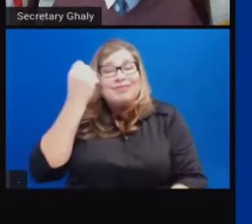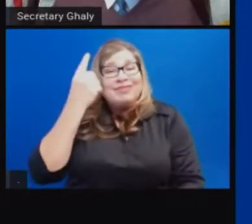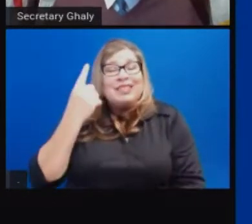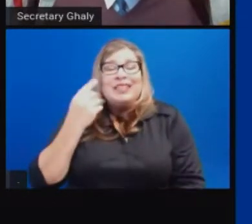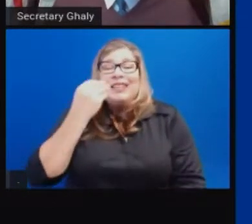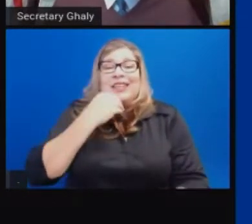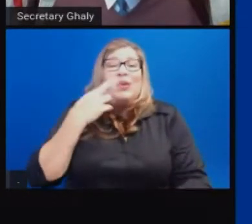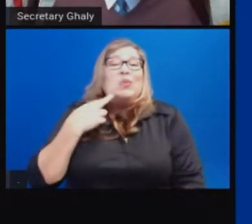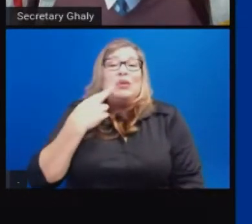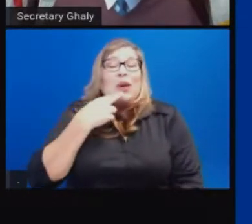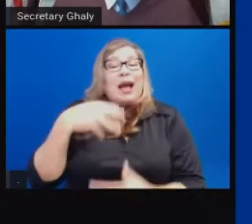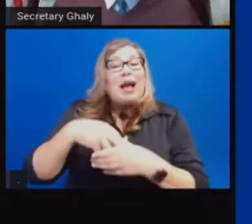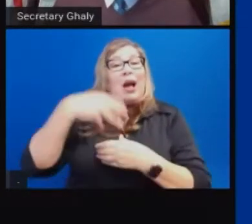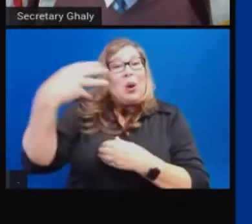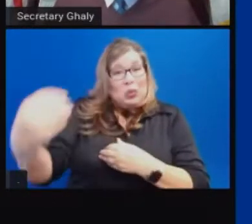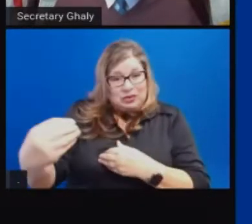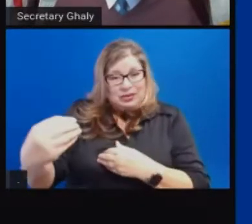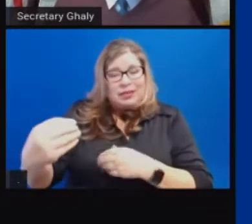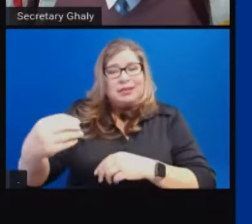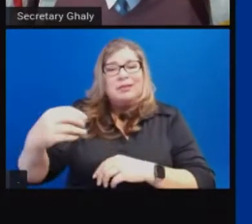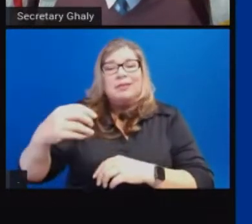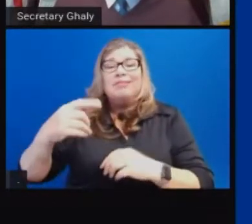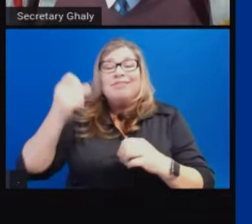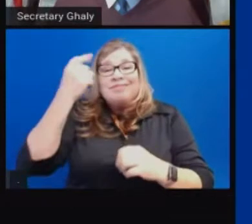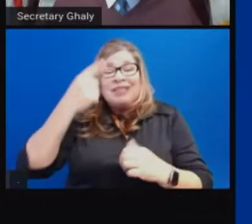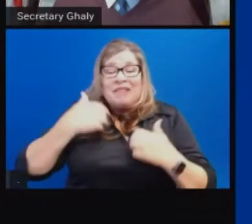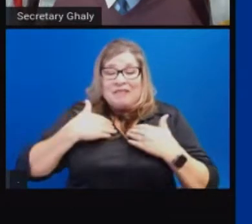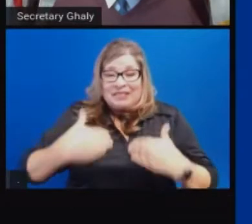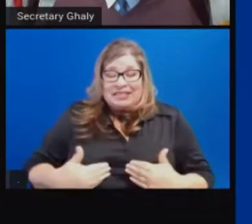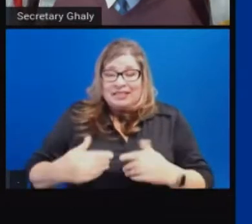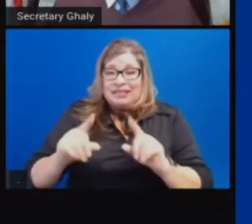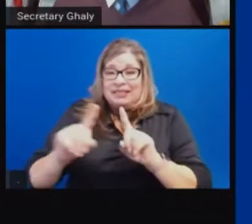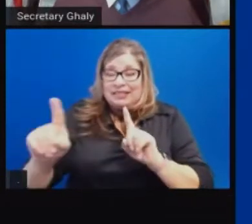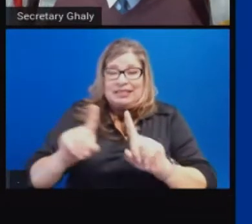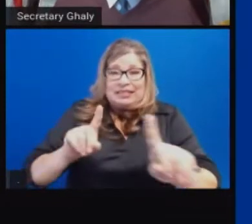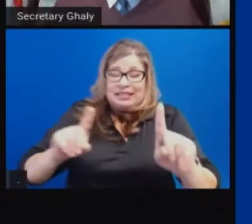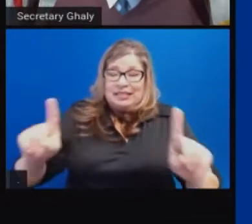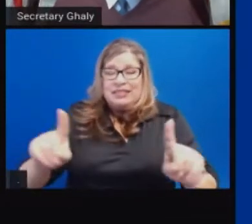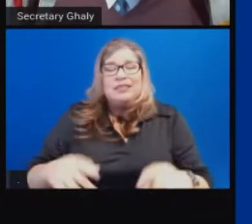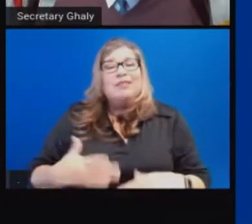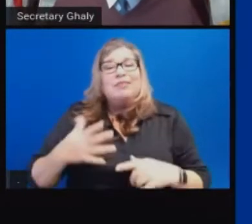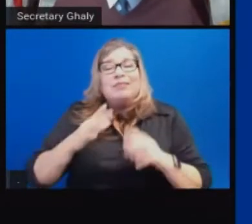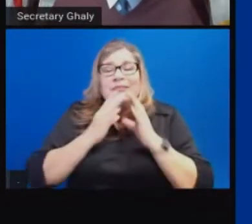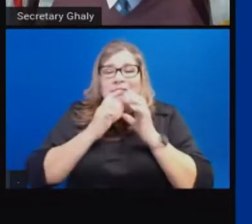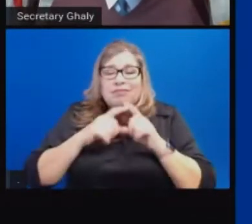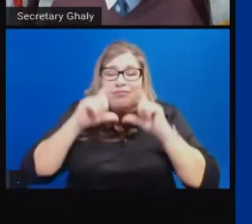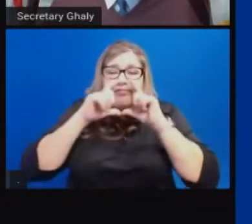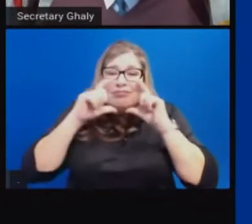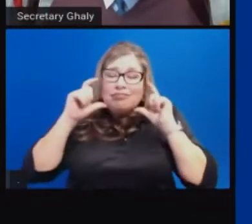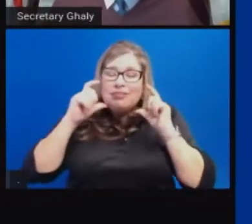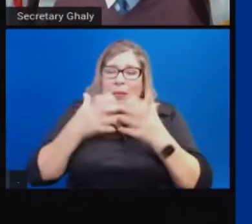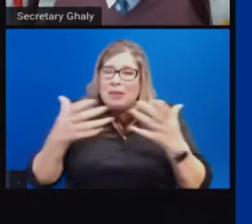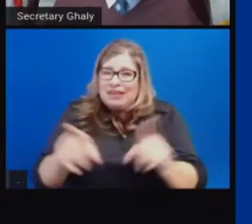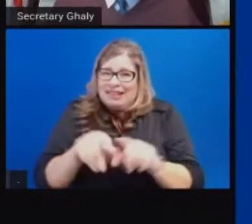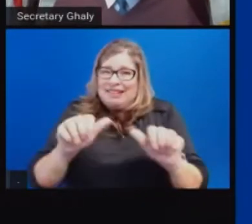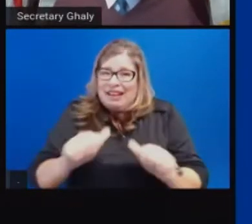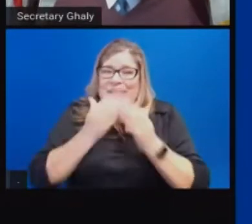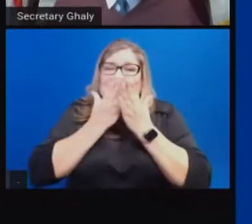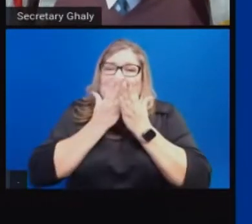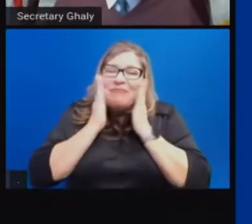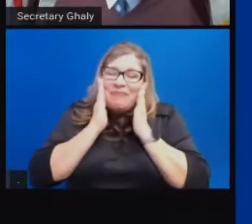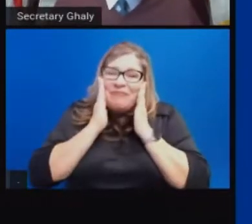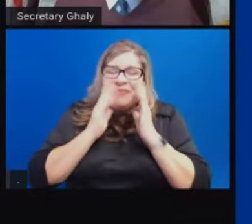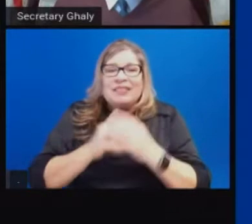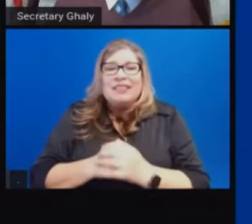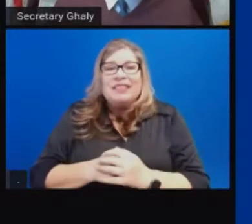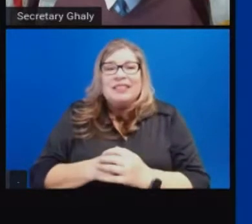still physically distanced, still keeping your face covering on as much as possible. But an event that I know many people